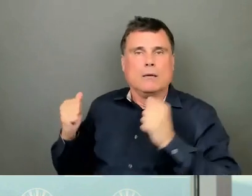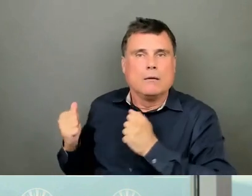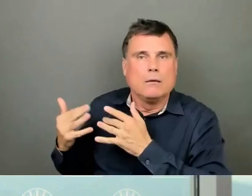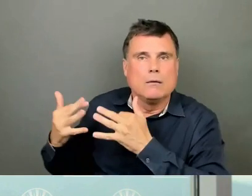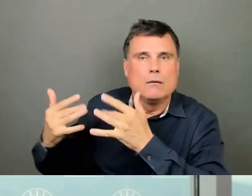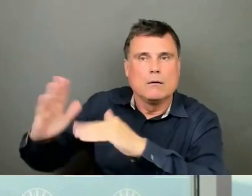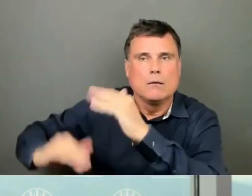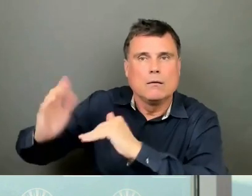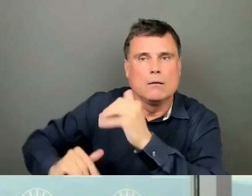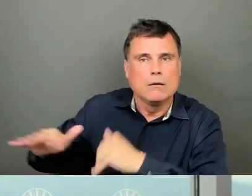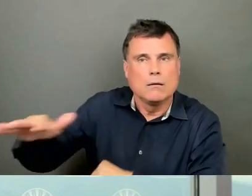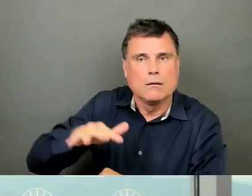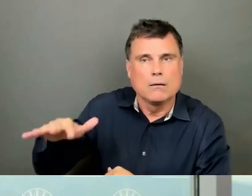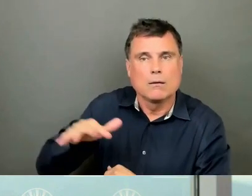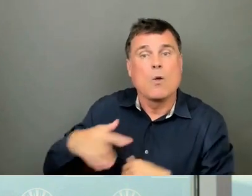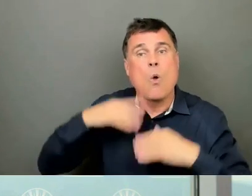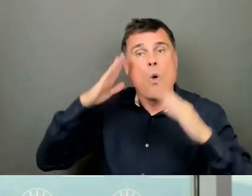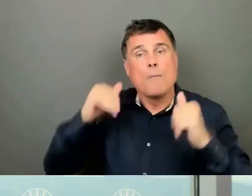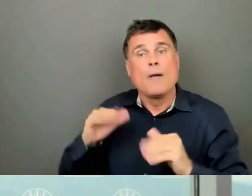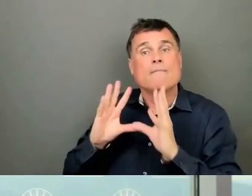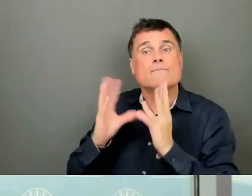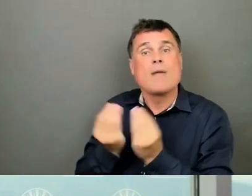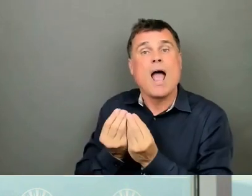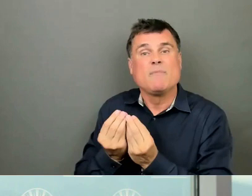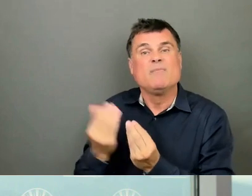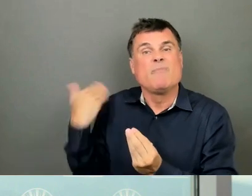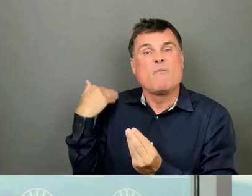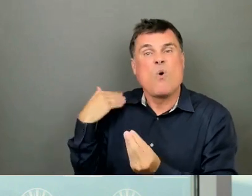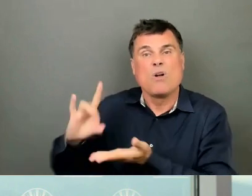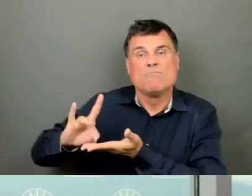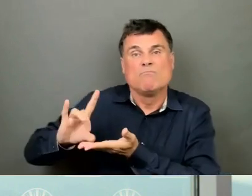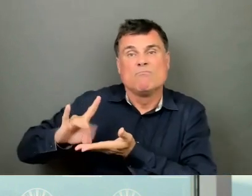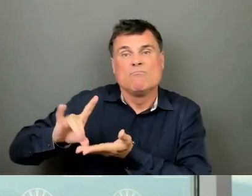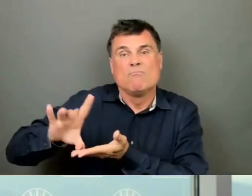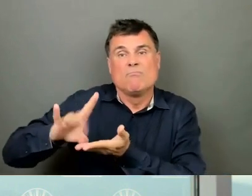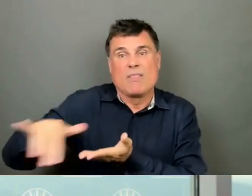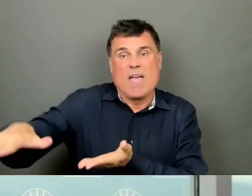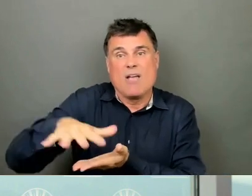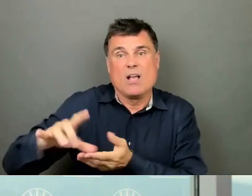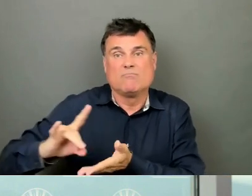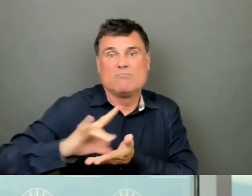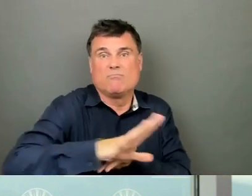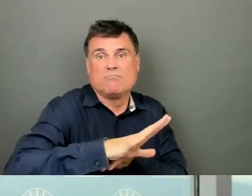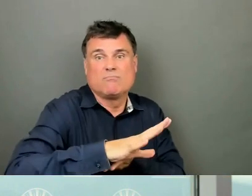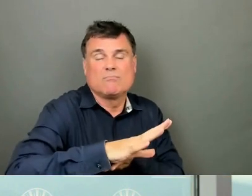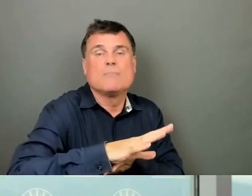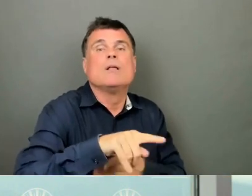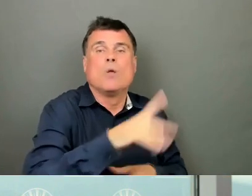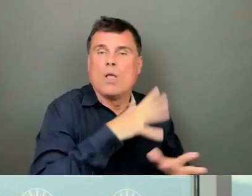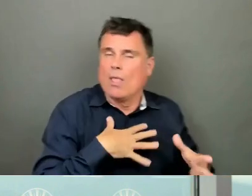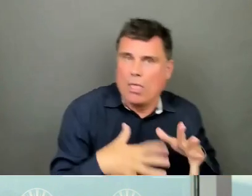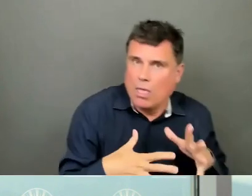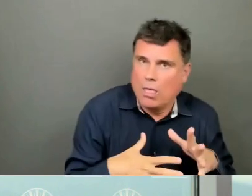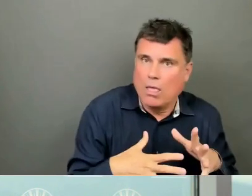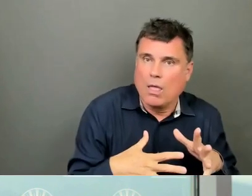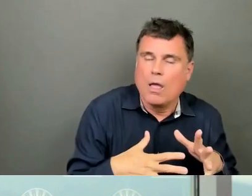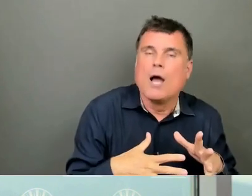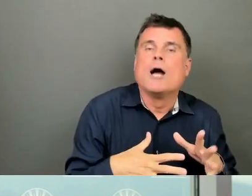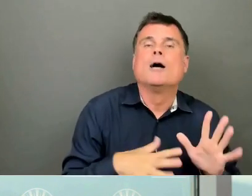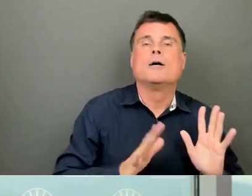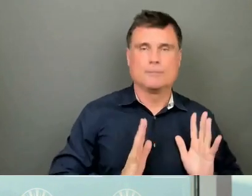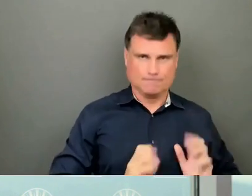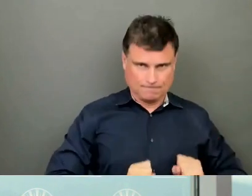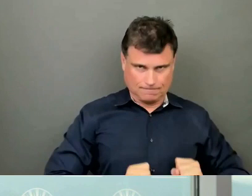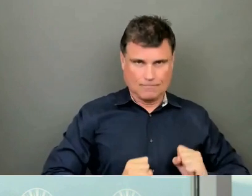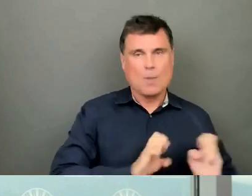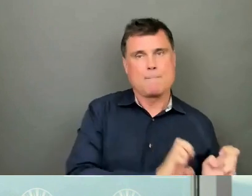families who were displaced from Little Mountain. You were treated unjustly, but hopefully we're turning a corner today. We